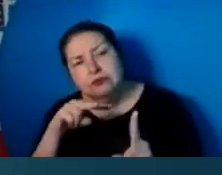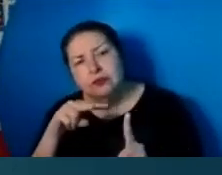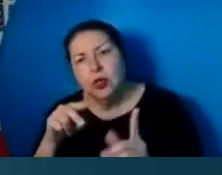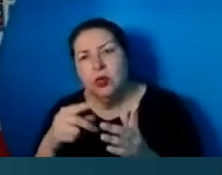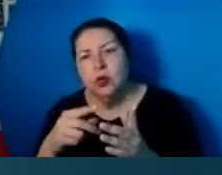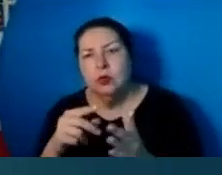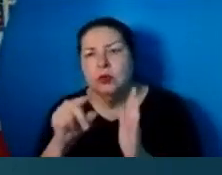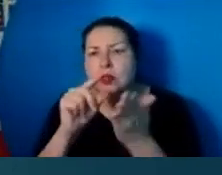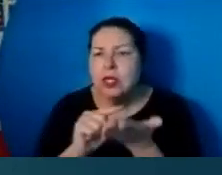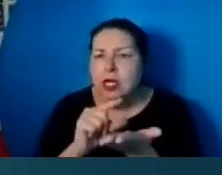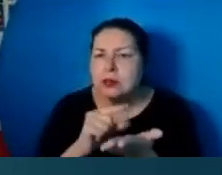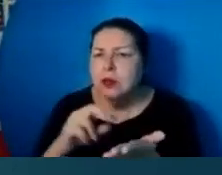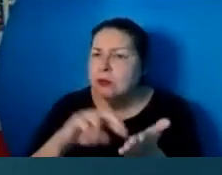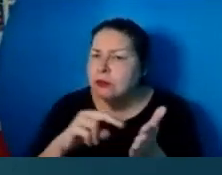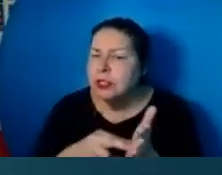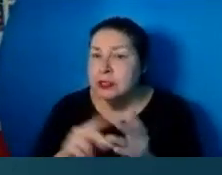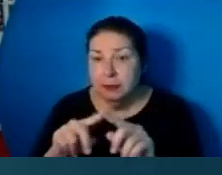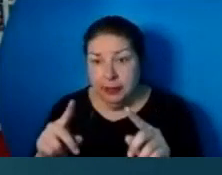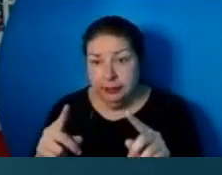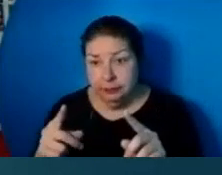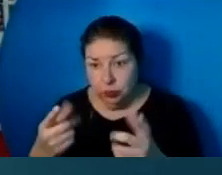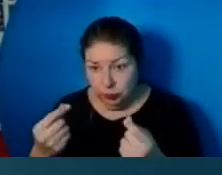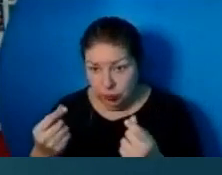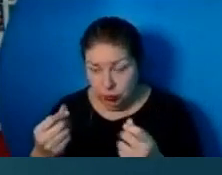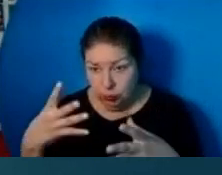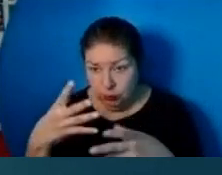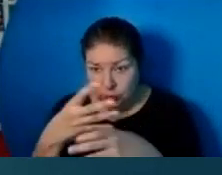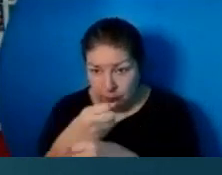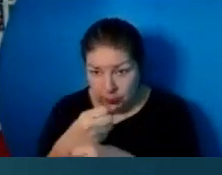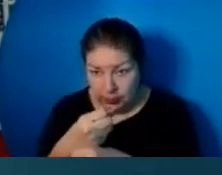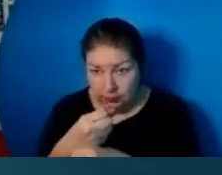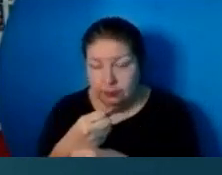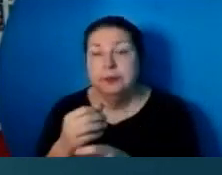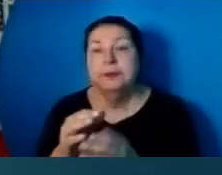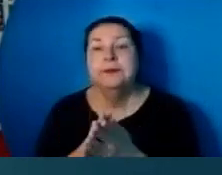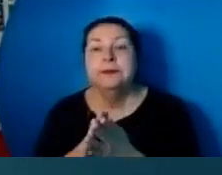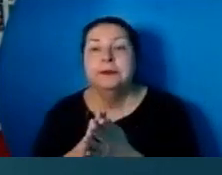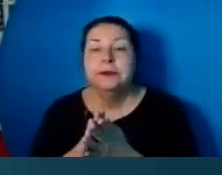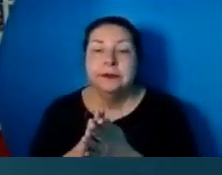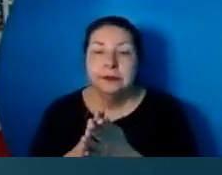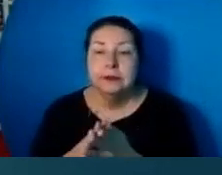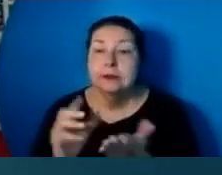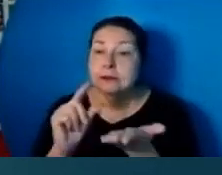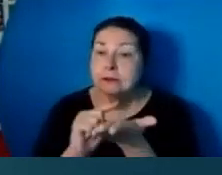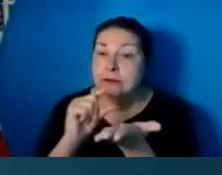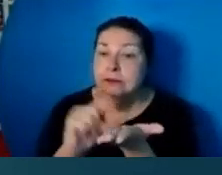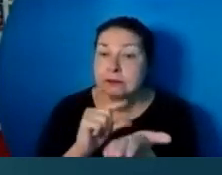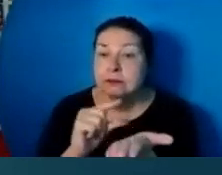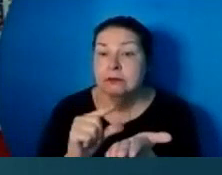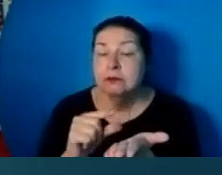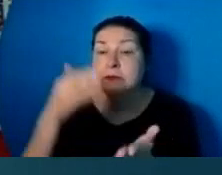But let me summarize it in brief for you. The gospel is